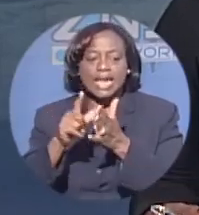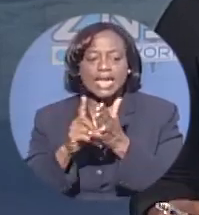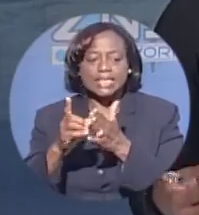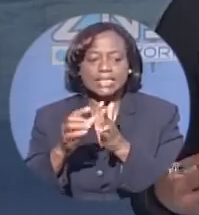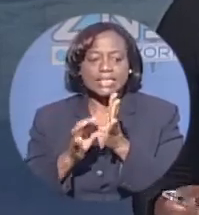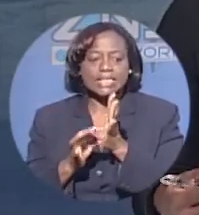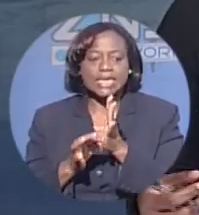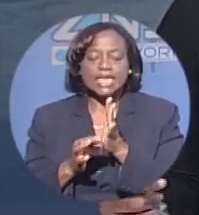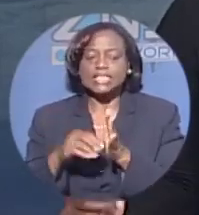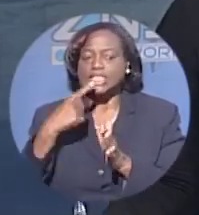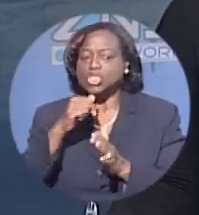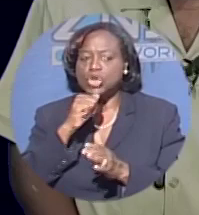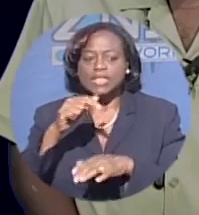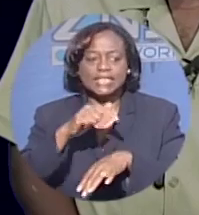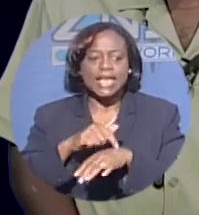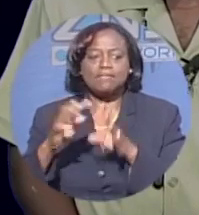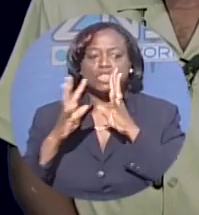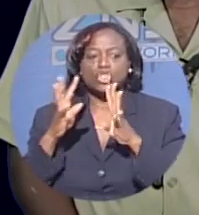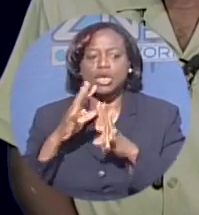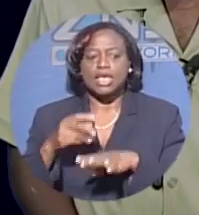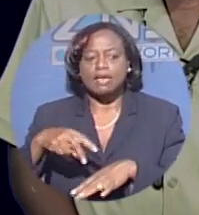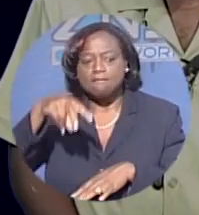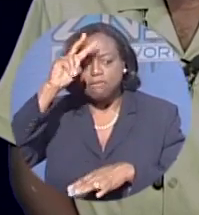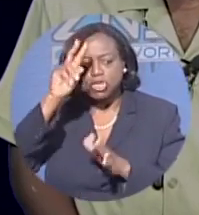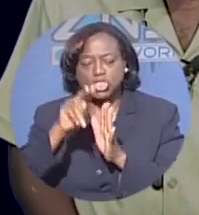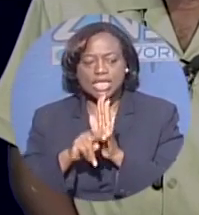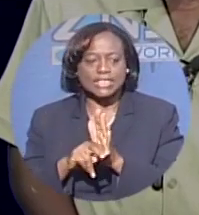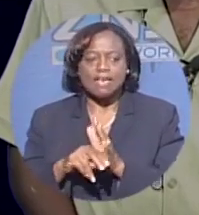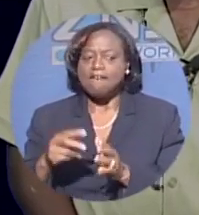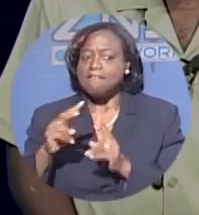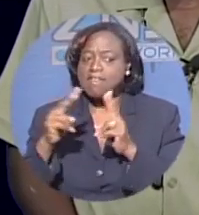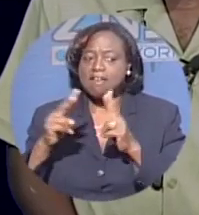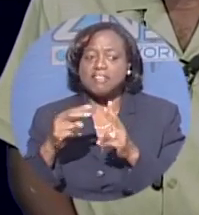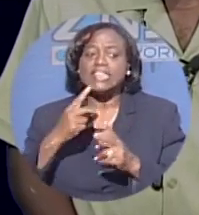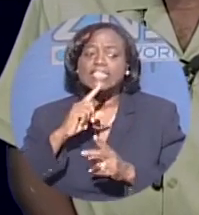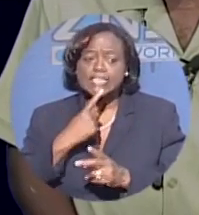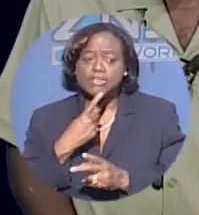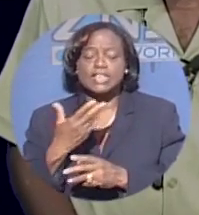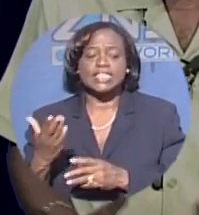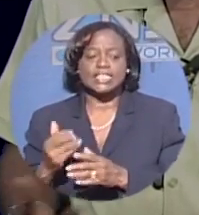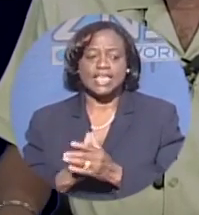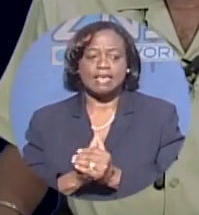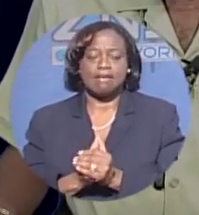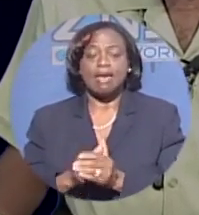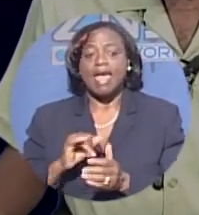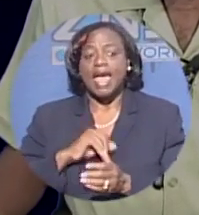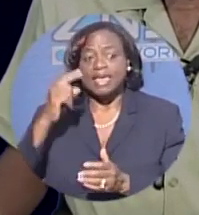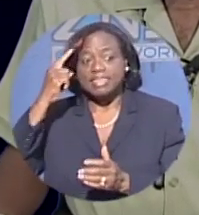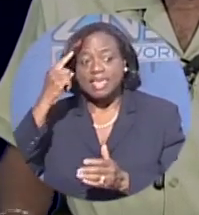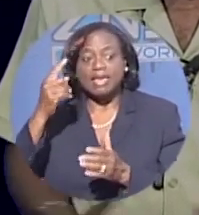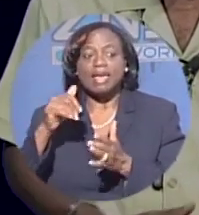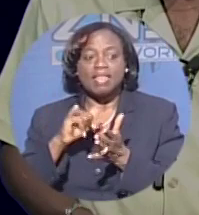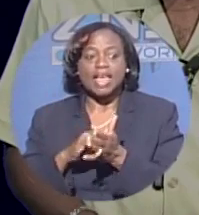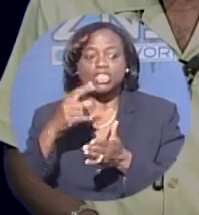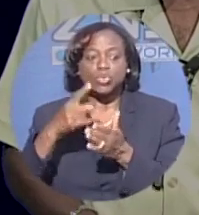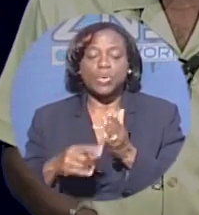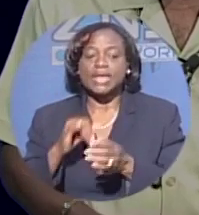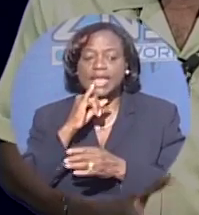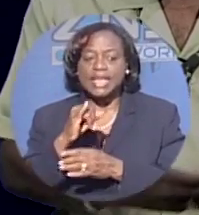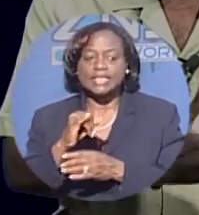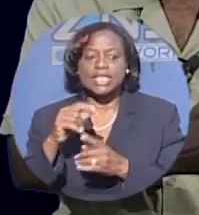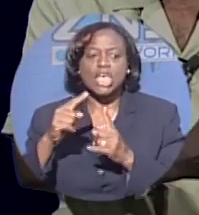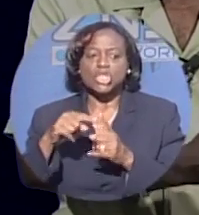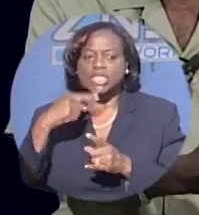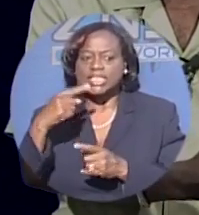foolishness. What did you mean by that? Well, talking fool is a very serious thing. I just think that's what it is to say that